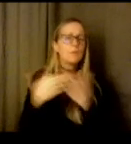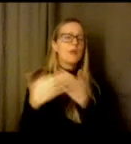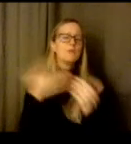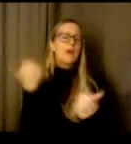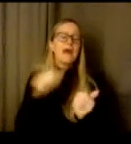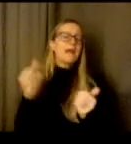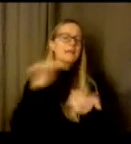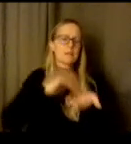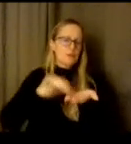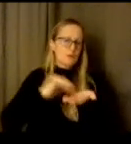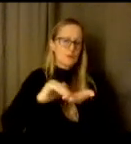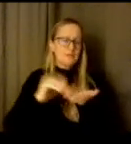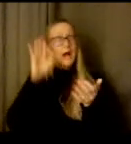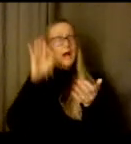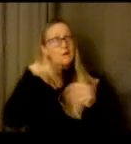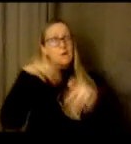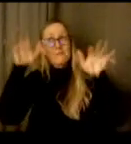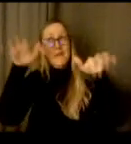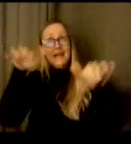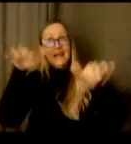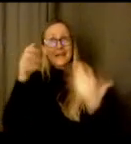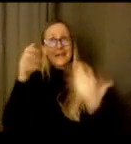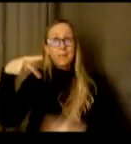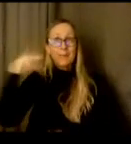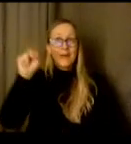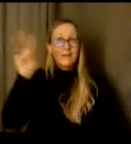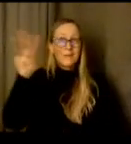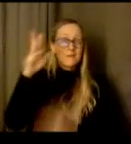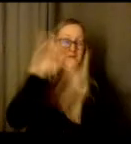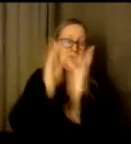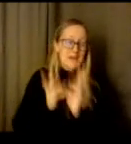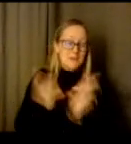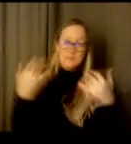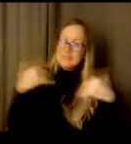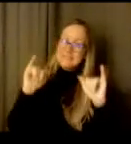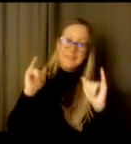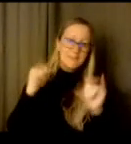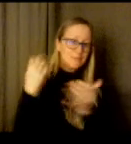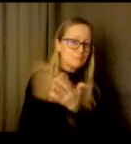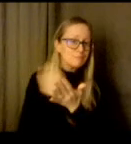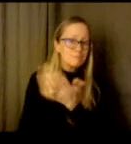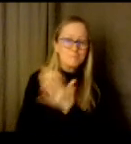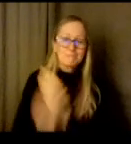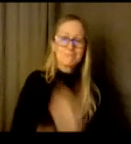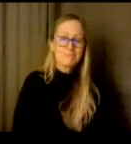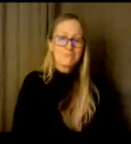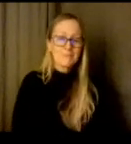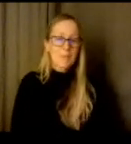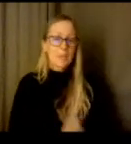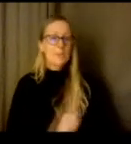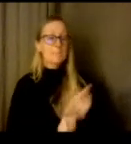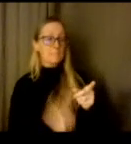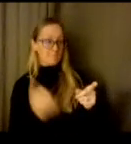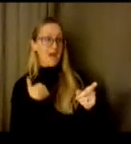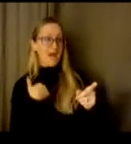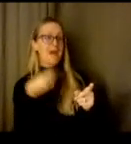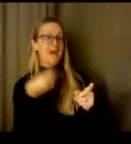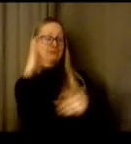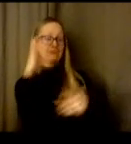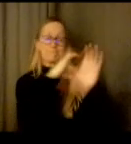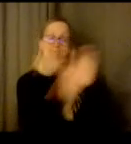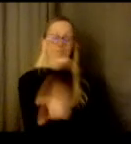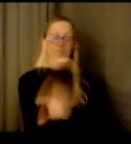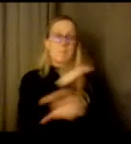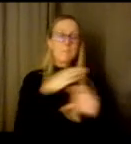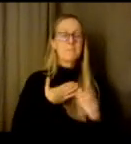you know rainy northwest weather yeah i mean i've i've explored my neighborhood so much it's sort of like i'm